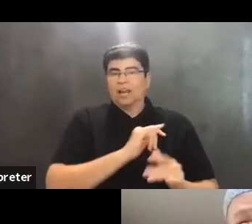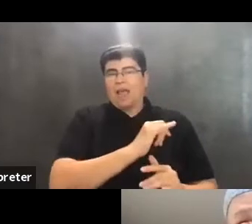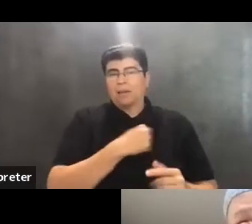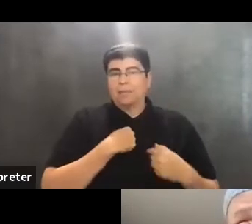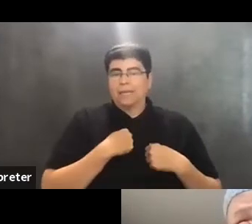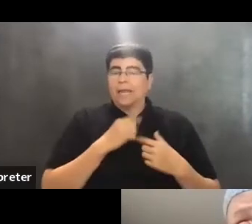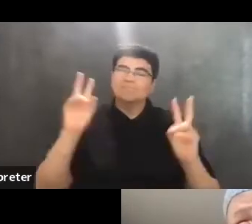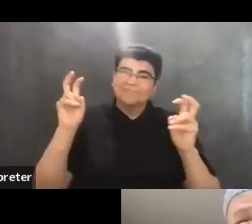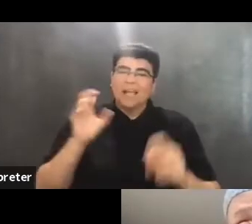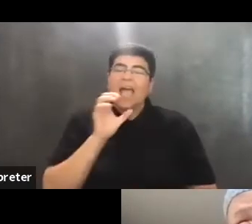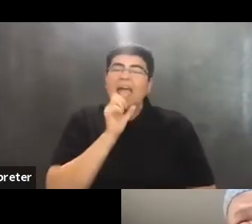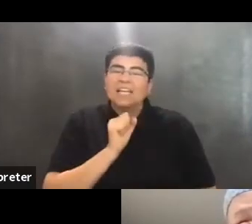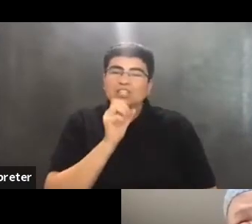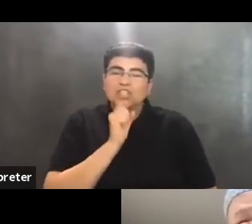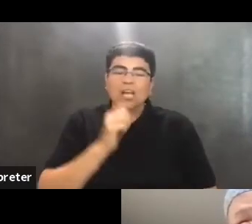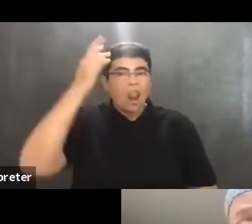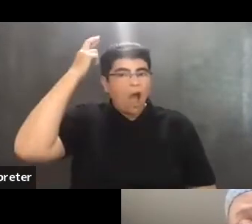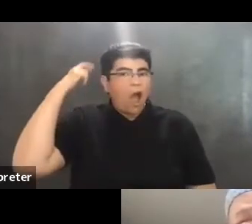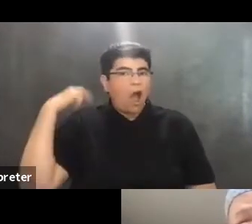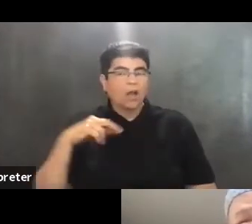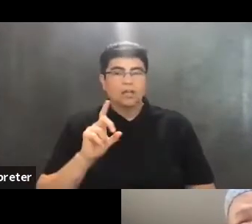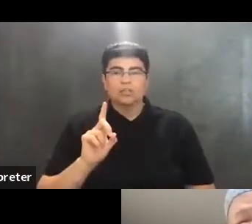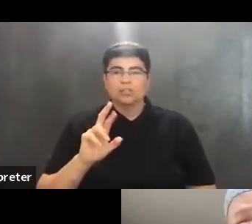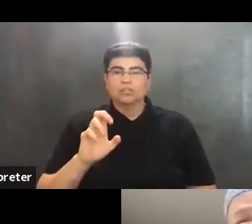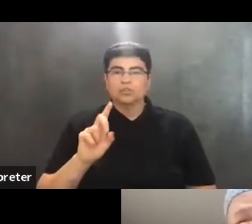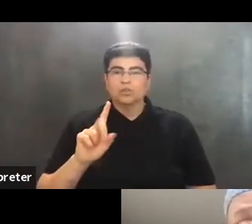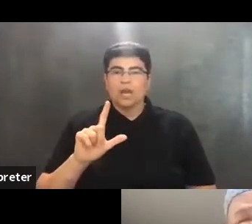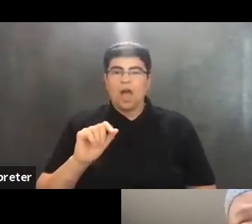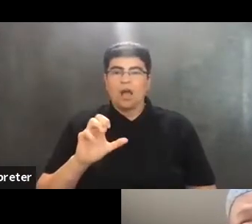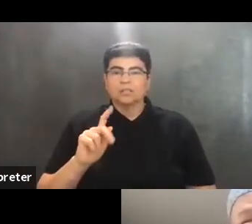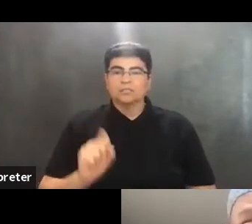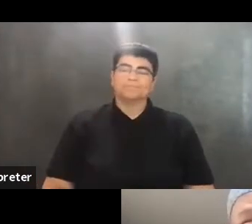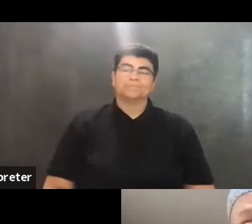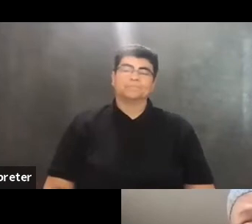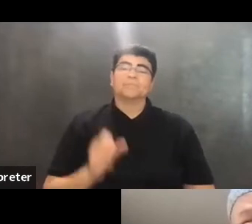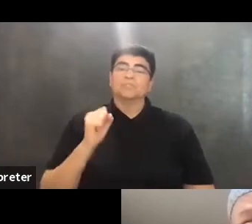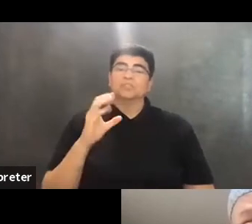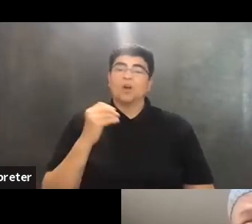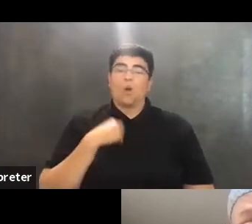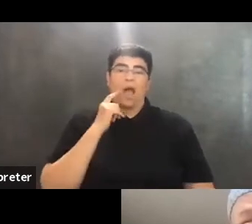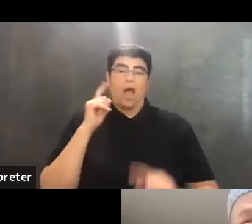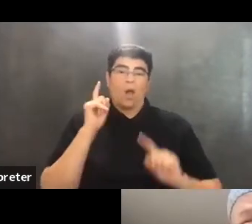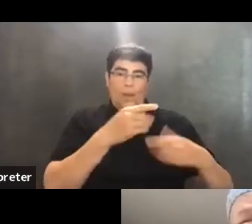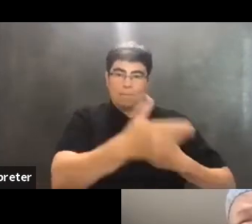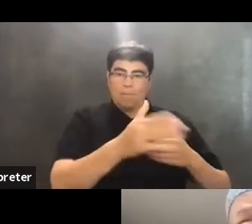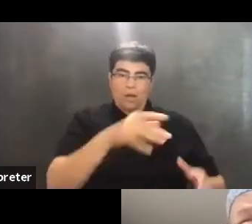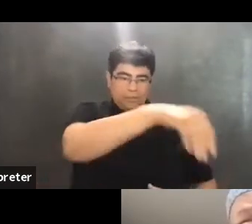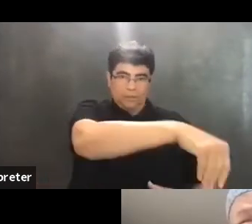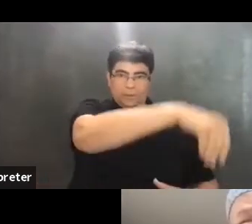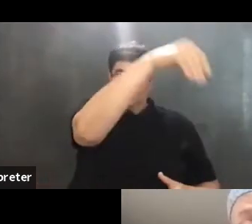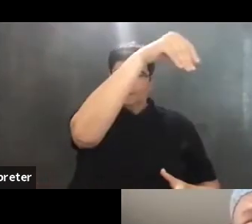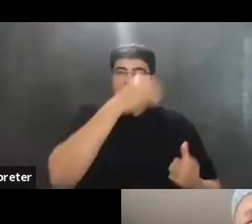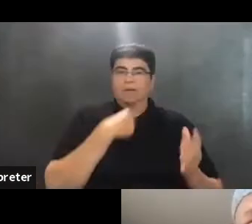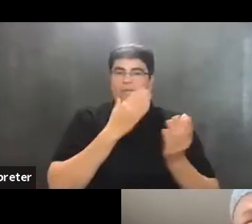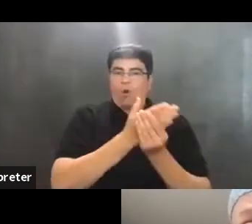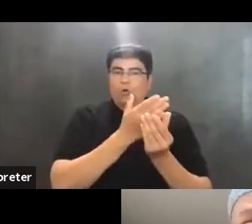aging, quite long dreadlocks. So, I pulled my next folder late in the afternoon